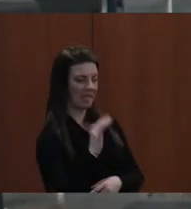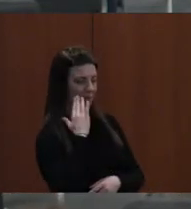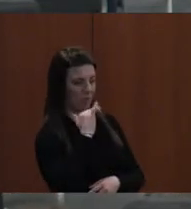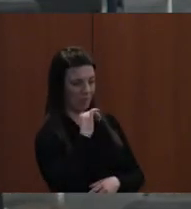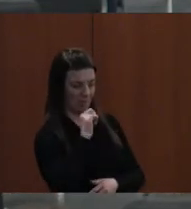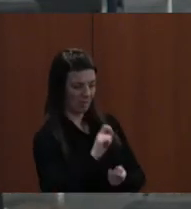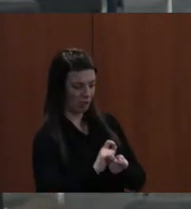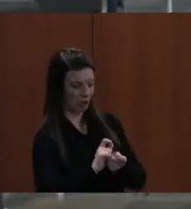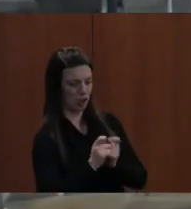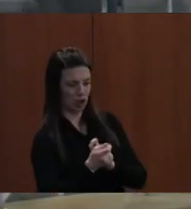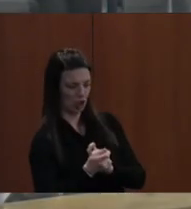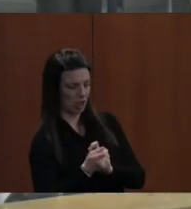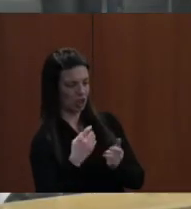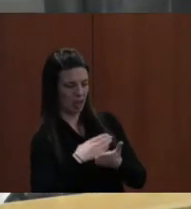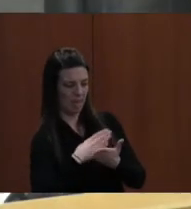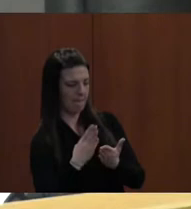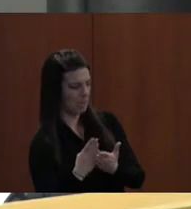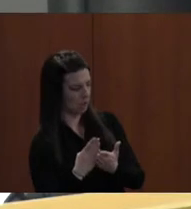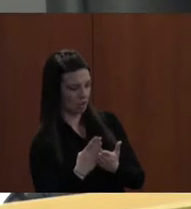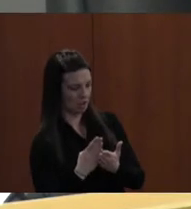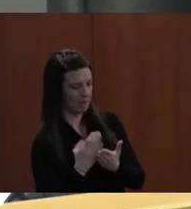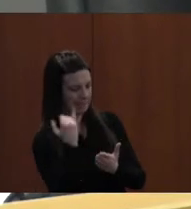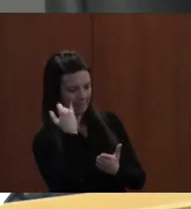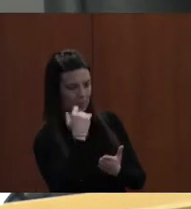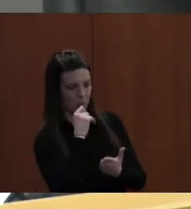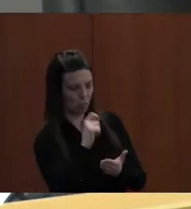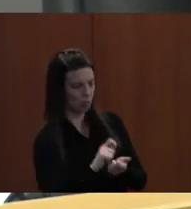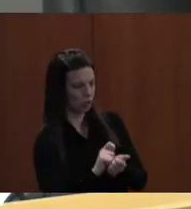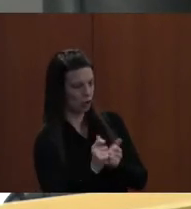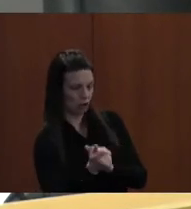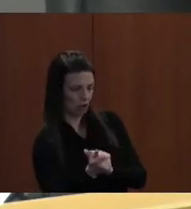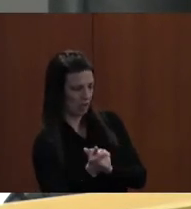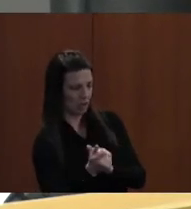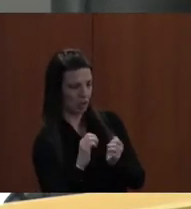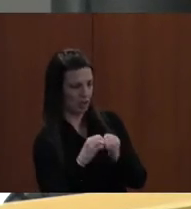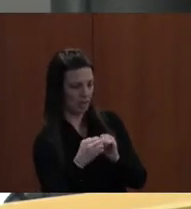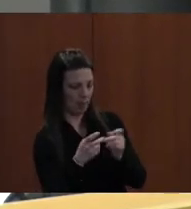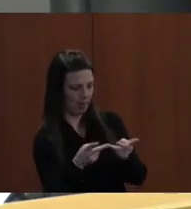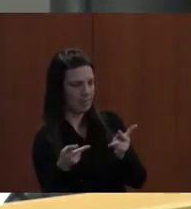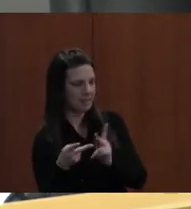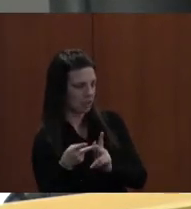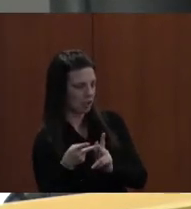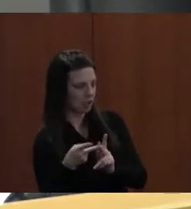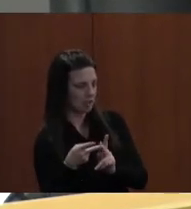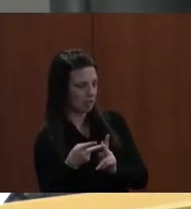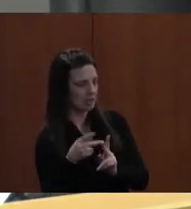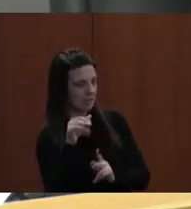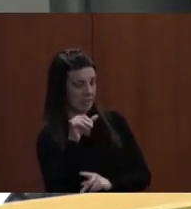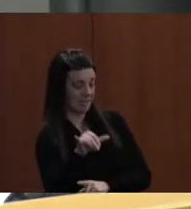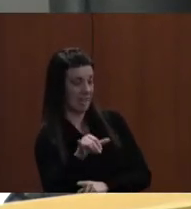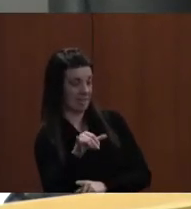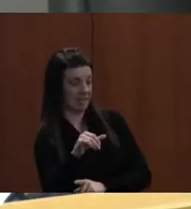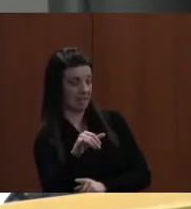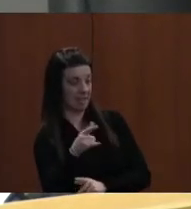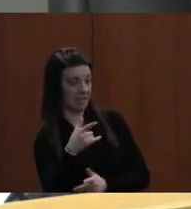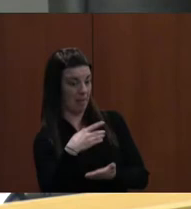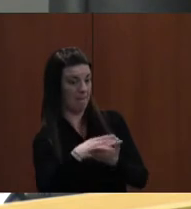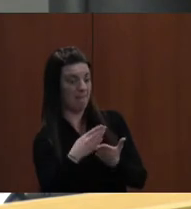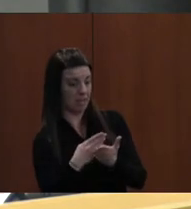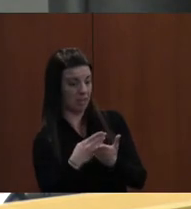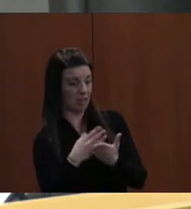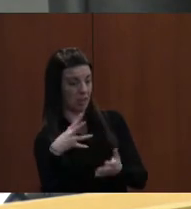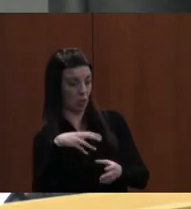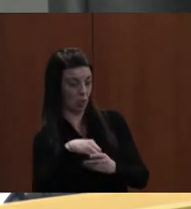the number of positions. You can make that motion as a directive to staff to have a full-time counselor in every, every school. We could do that now with existing resources.